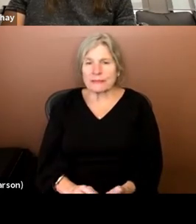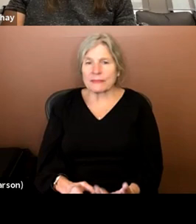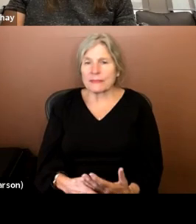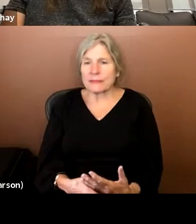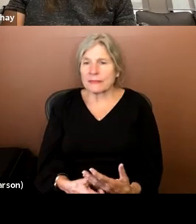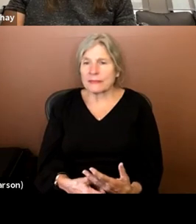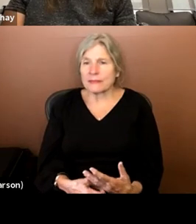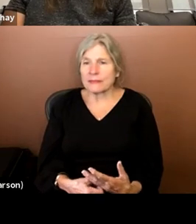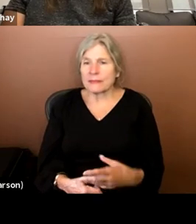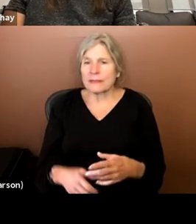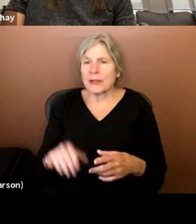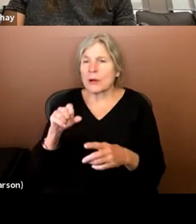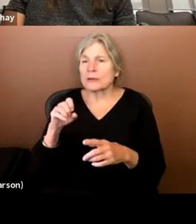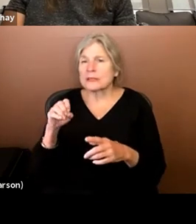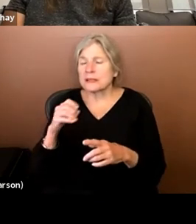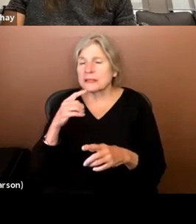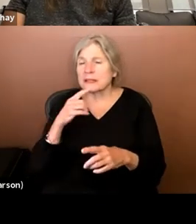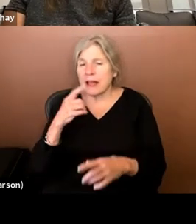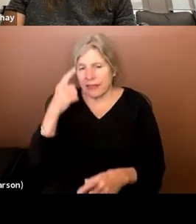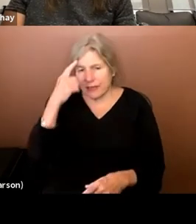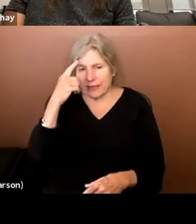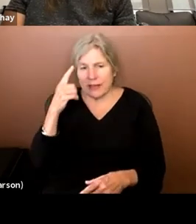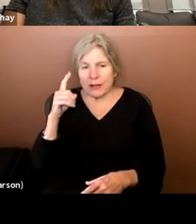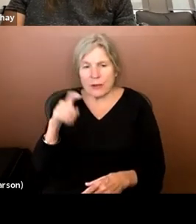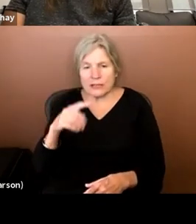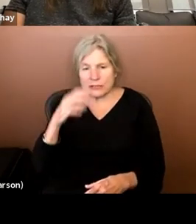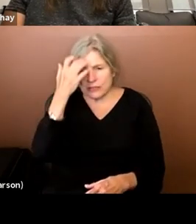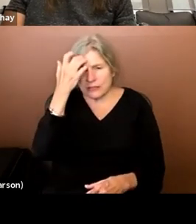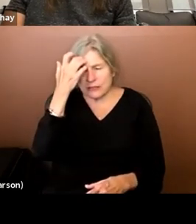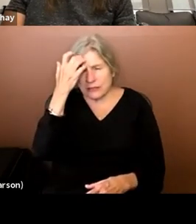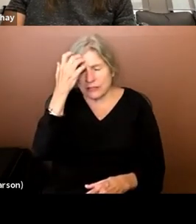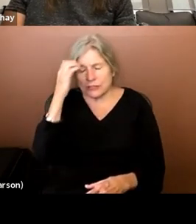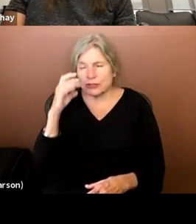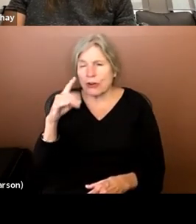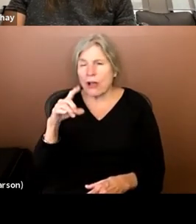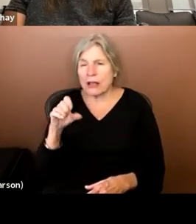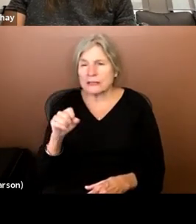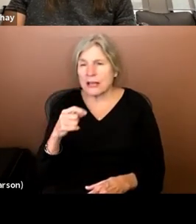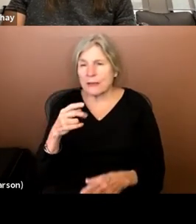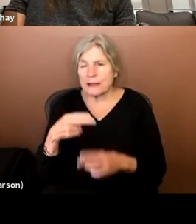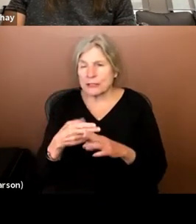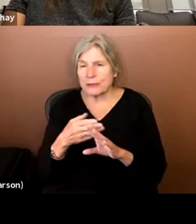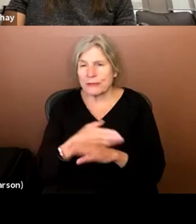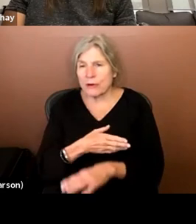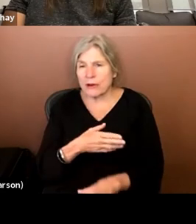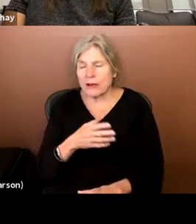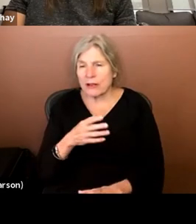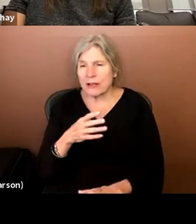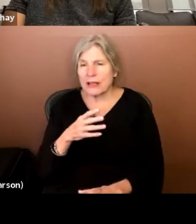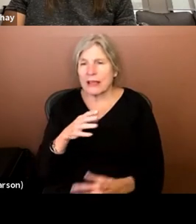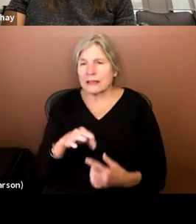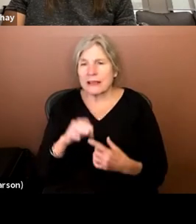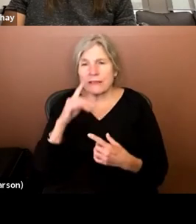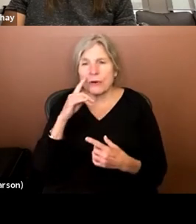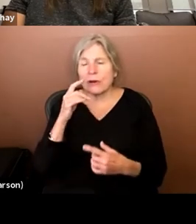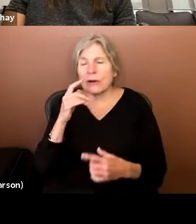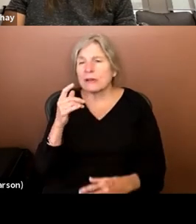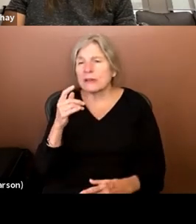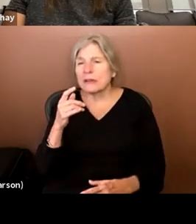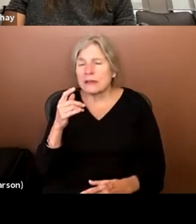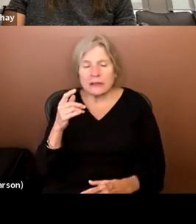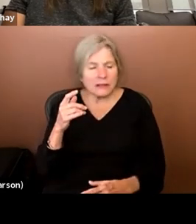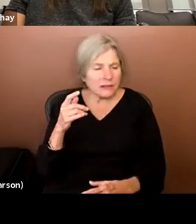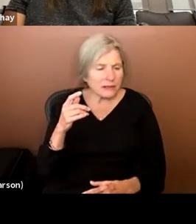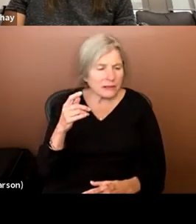I think, I think that question was asked by Charles Hatfield, whom I mentioned earlier and whom I quoted, um, apart from Annie Sullivan and the trials of